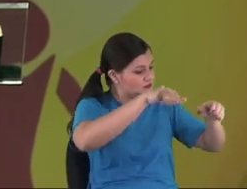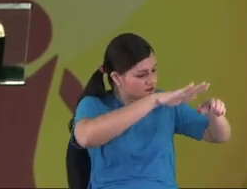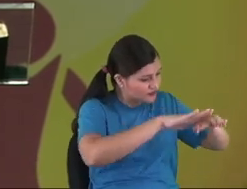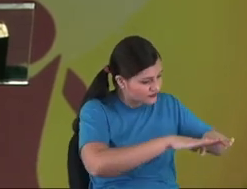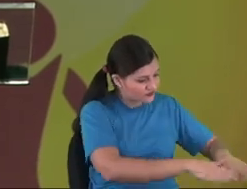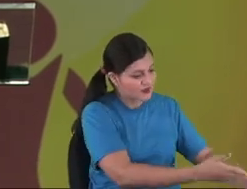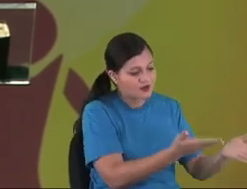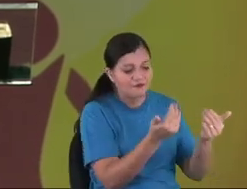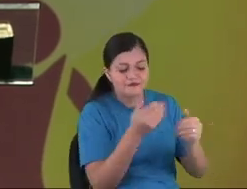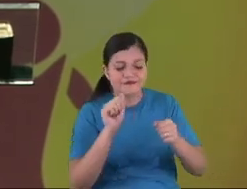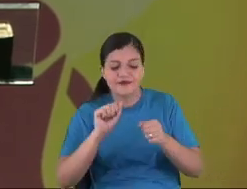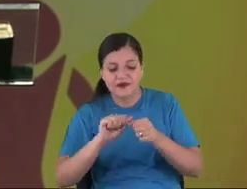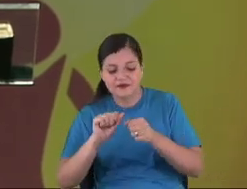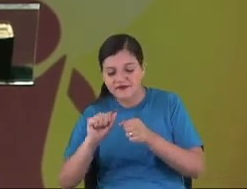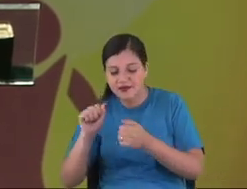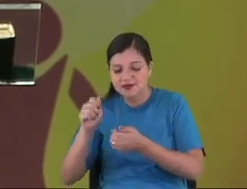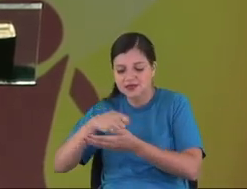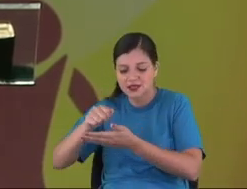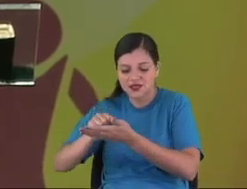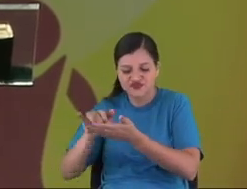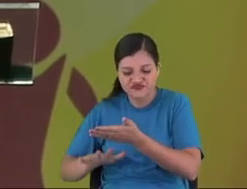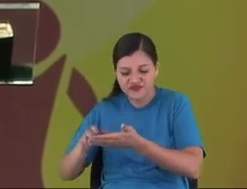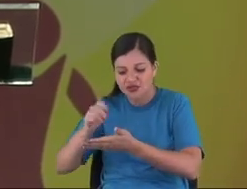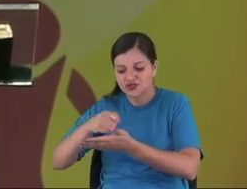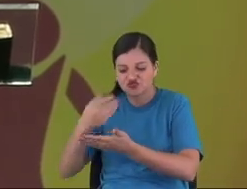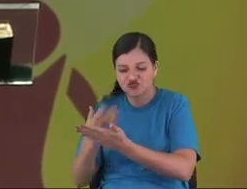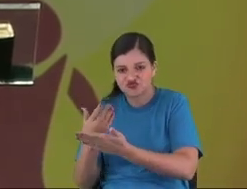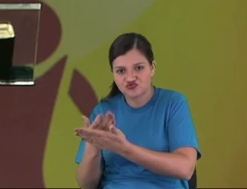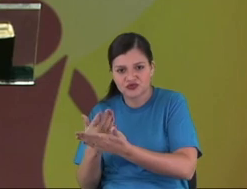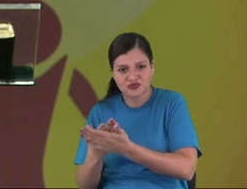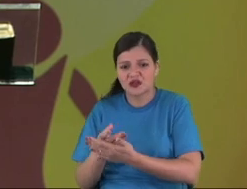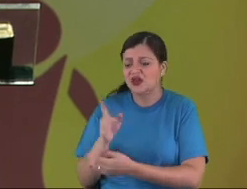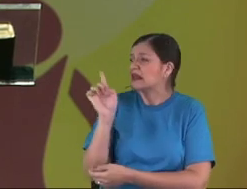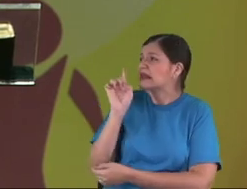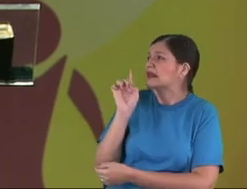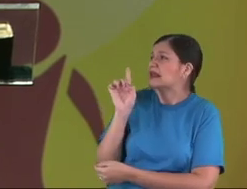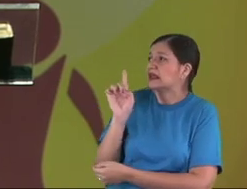turn it off this game and do your homework. No, no, no, no.